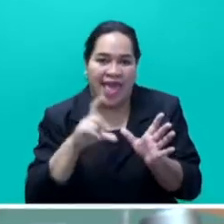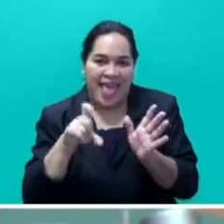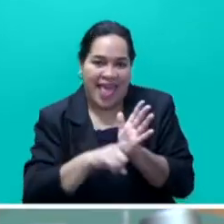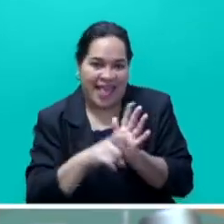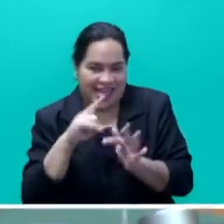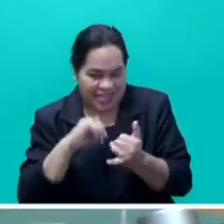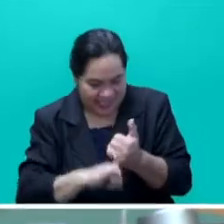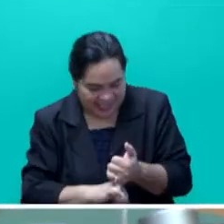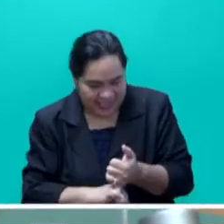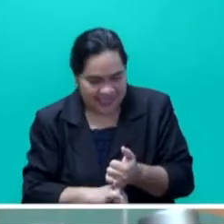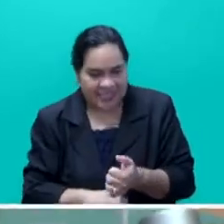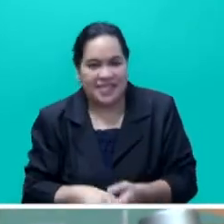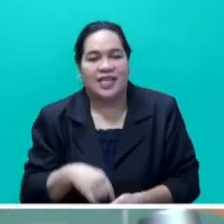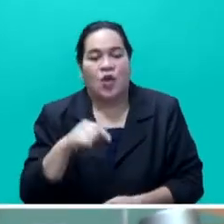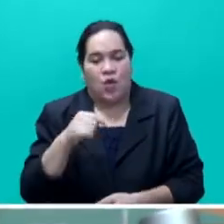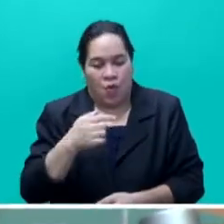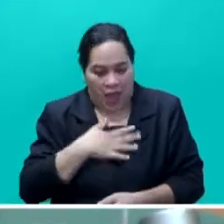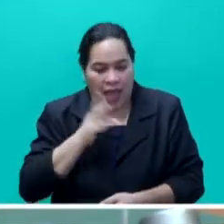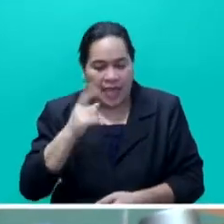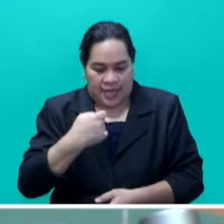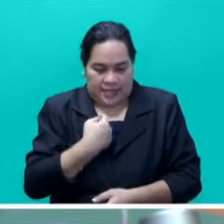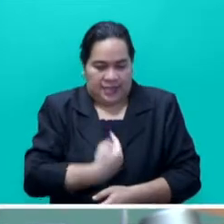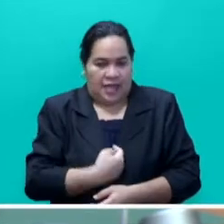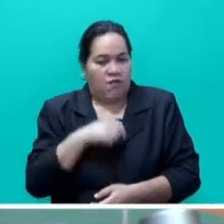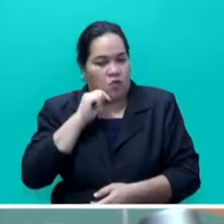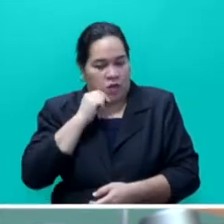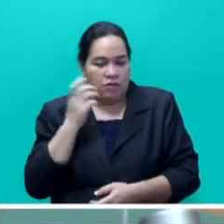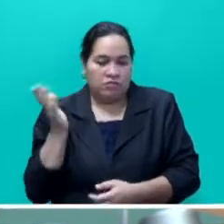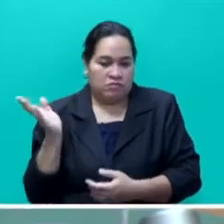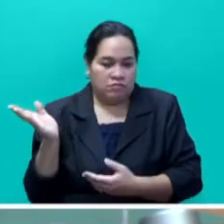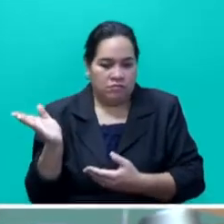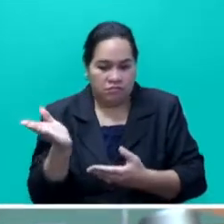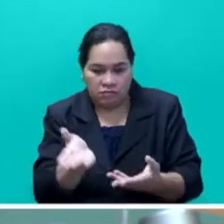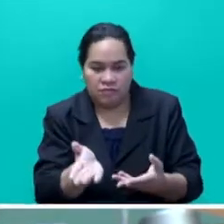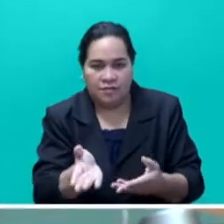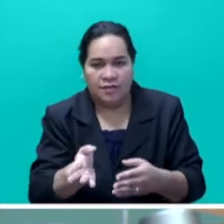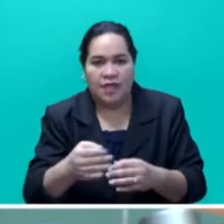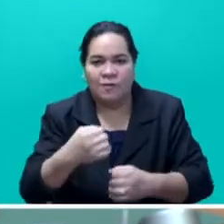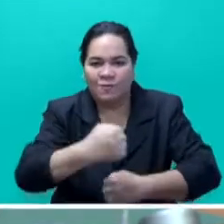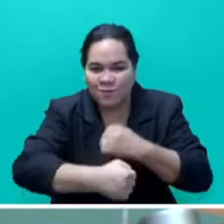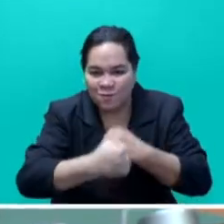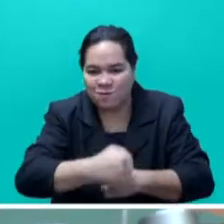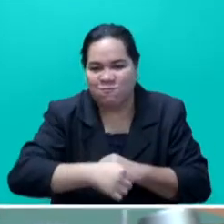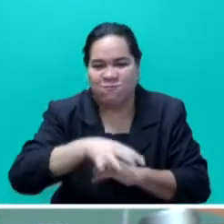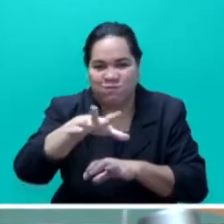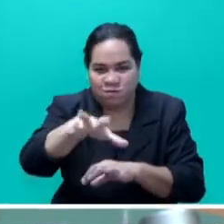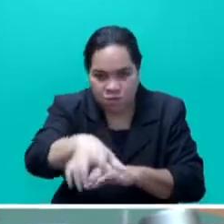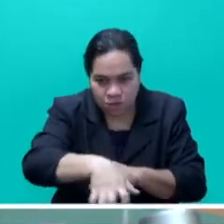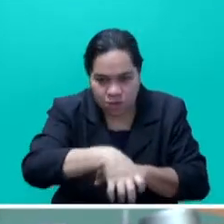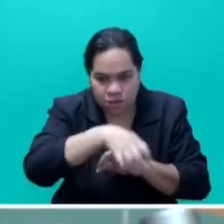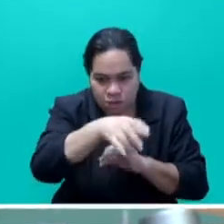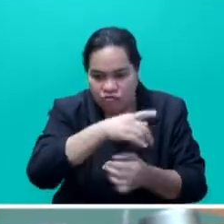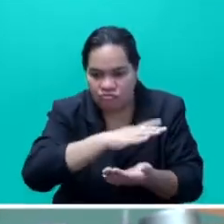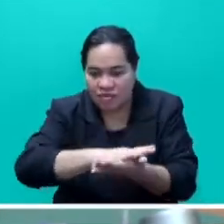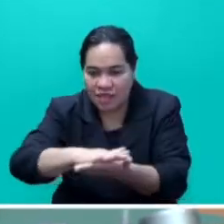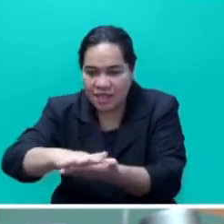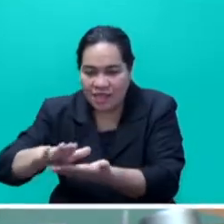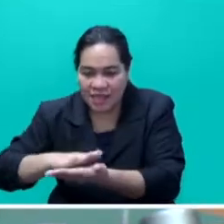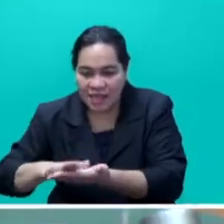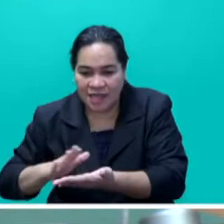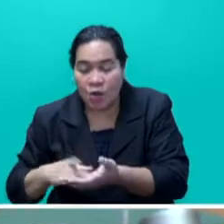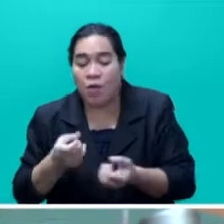Again, we will take the bulldozer, clear the land, take the tractor, clear, do the land preparation, and provide all the planting material,